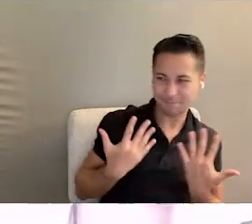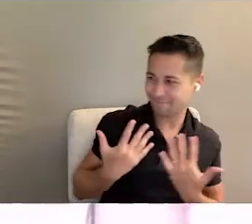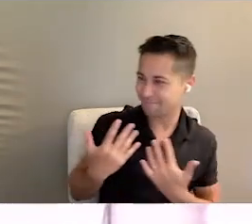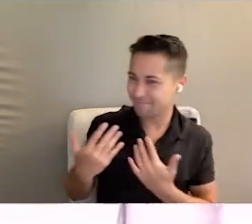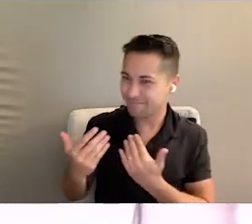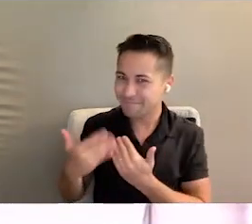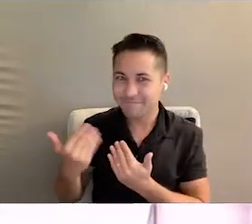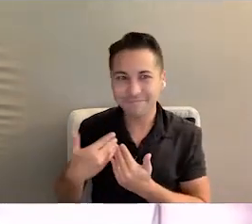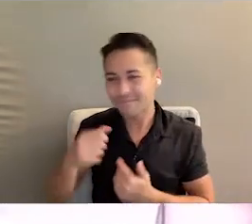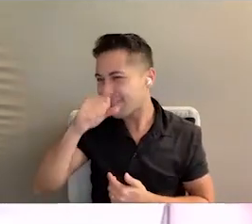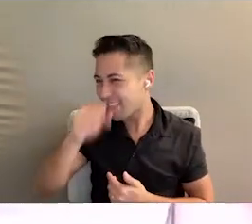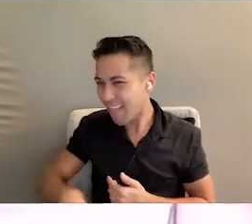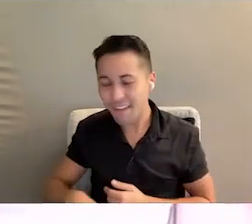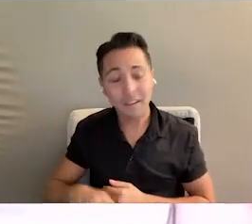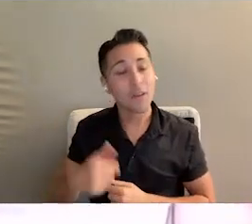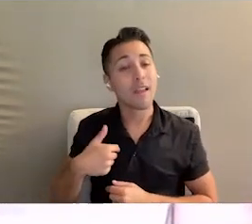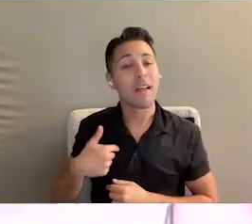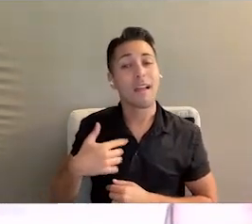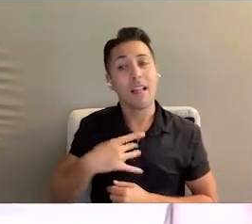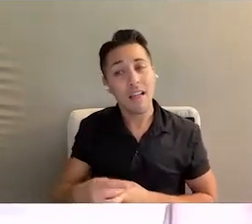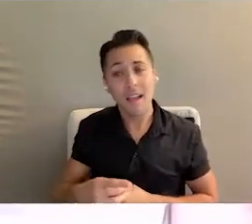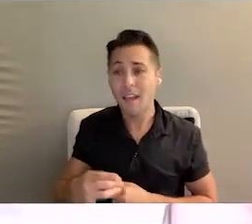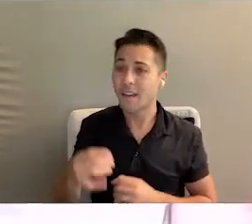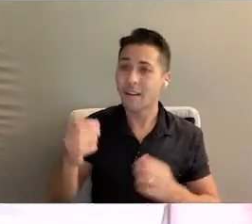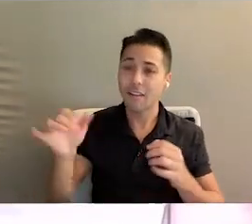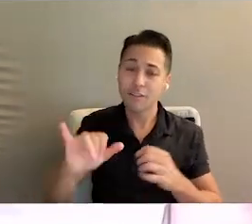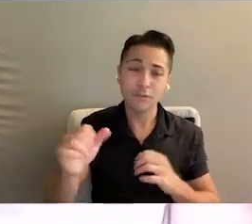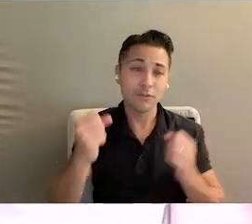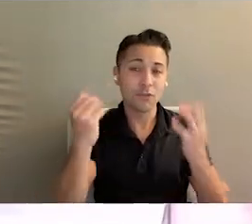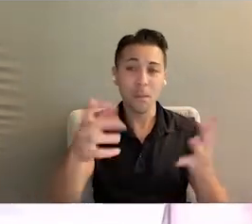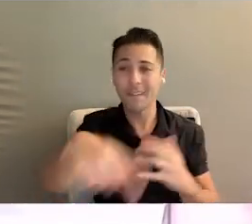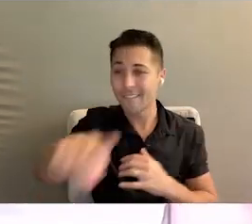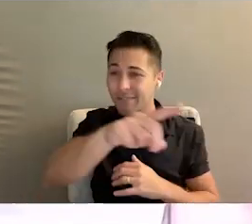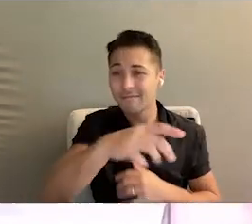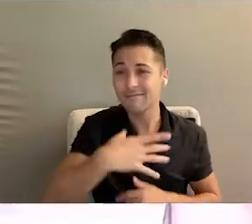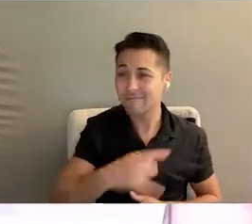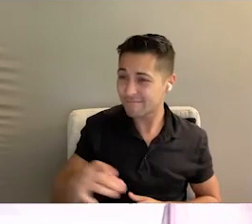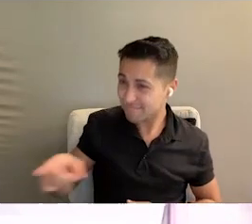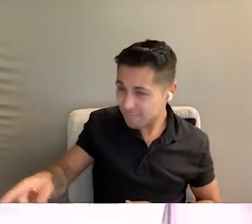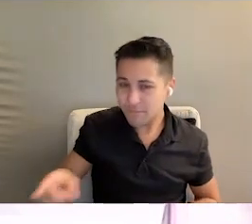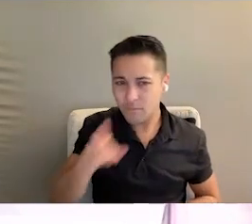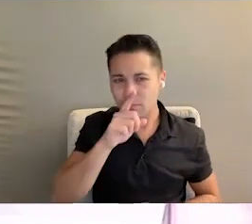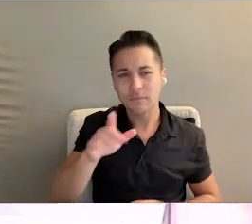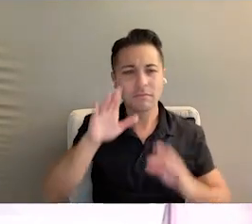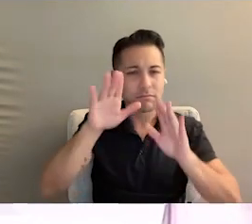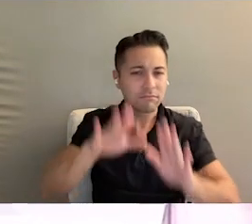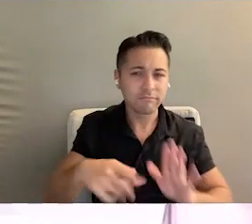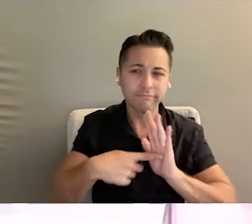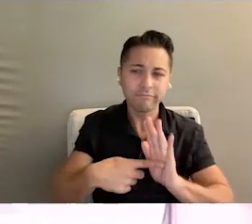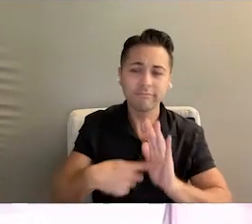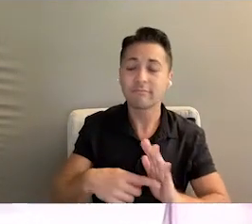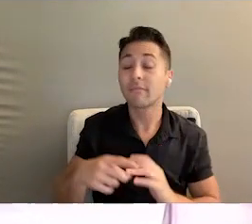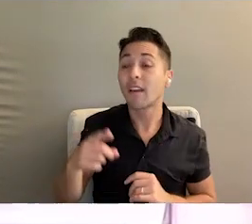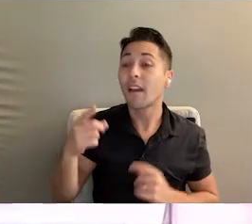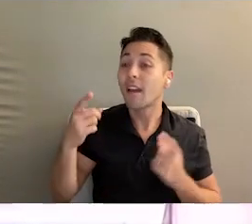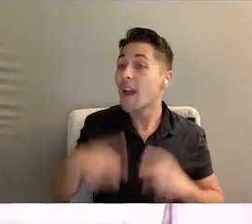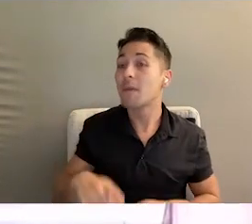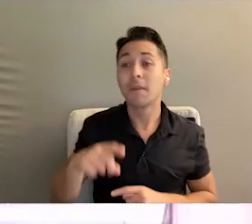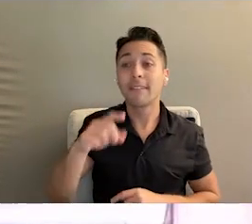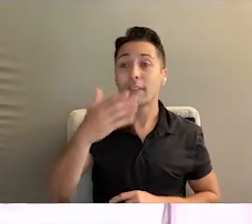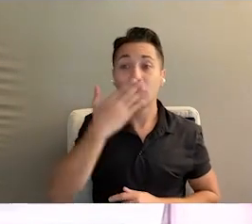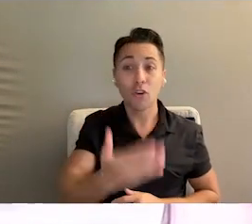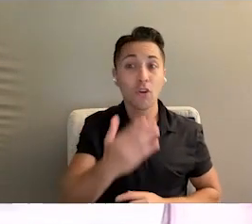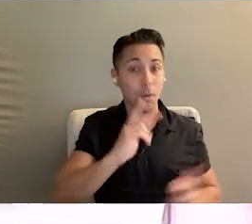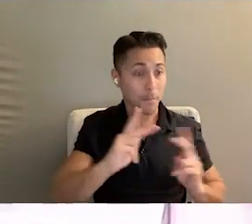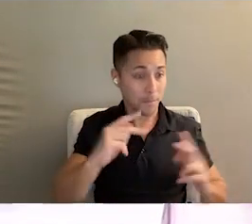about you. And what I love and so many others love about you is a tremendous example you are for when good